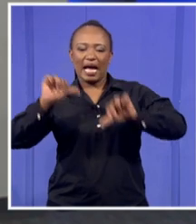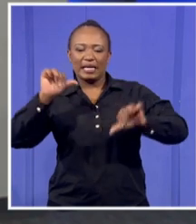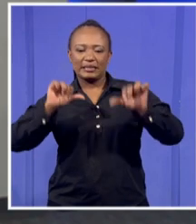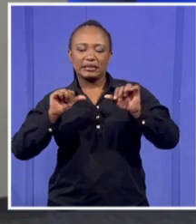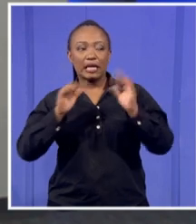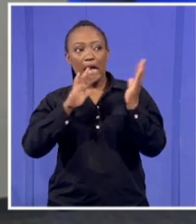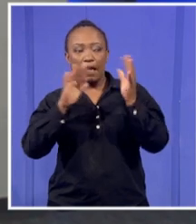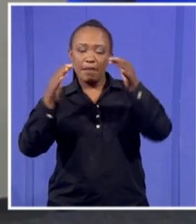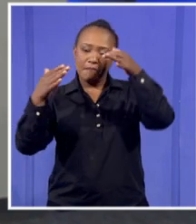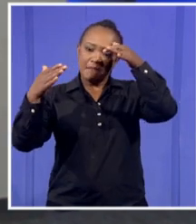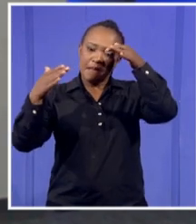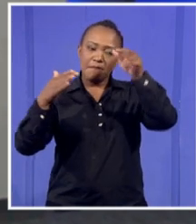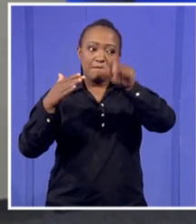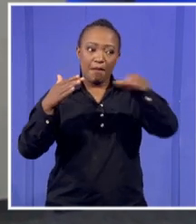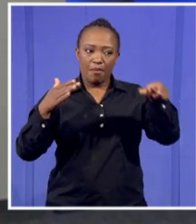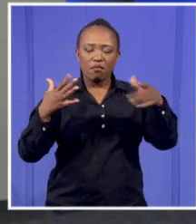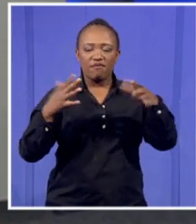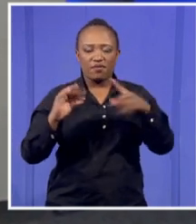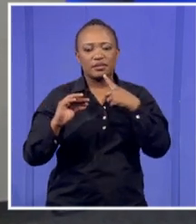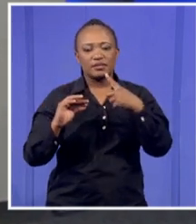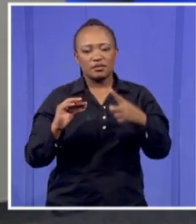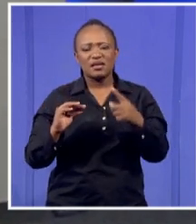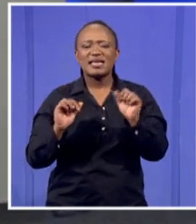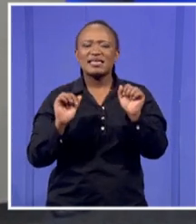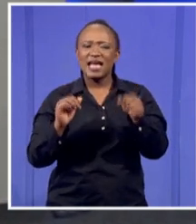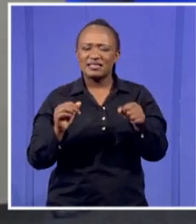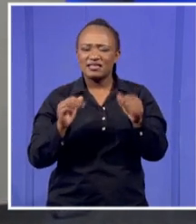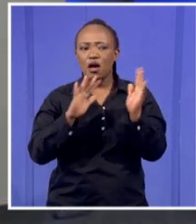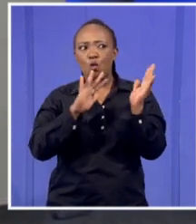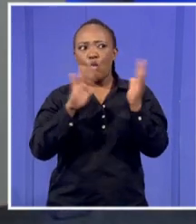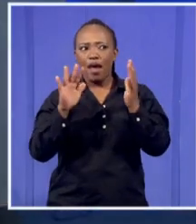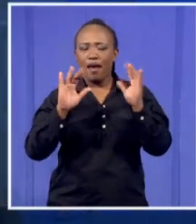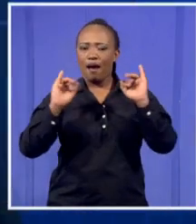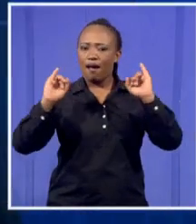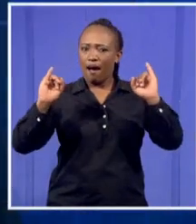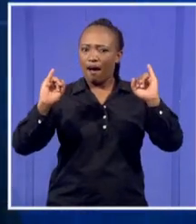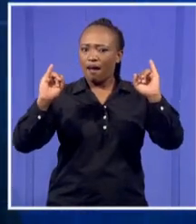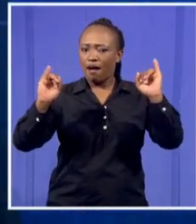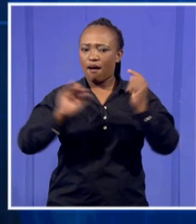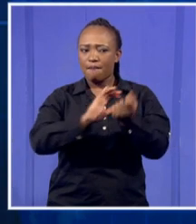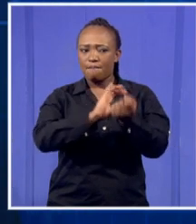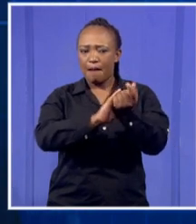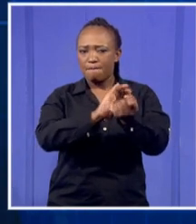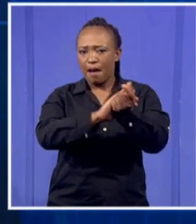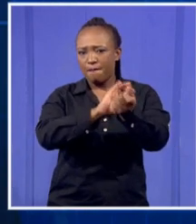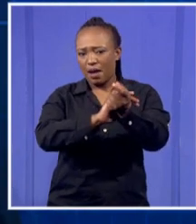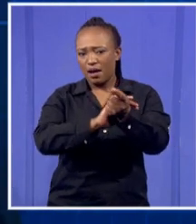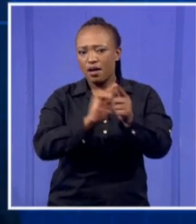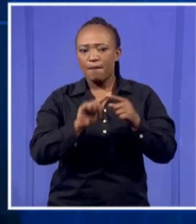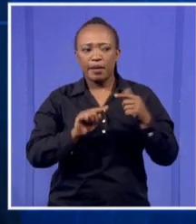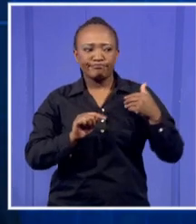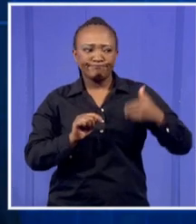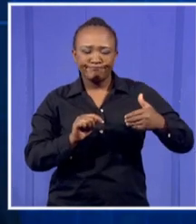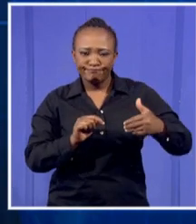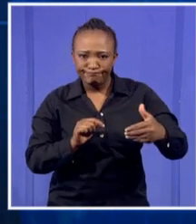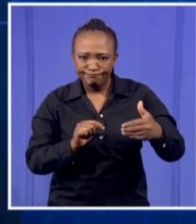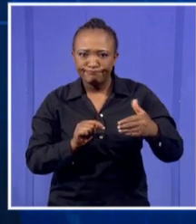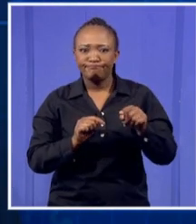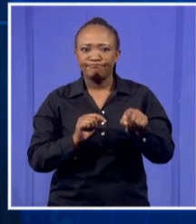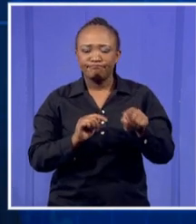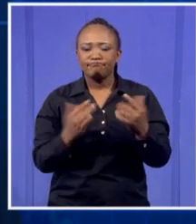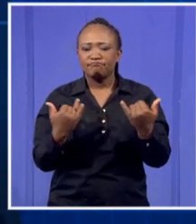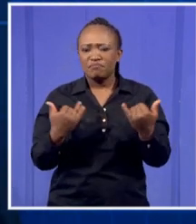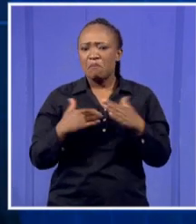been talking on the topic of, yes, we're seeing more severe weather events. And the frequency of it as well is more. I mean,